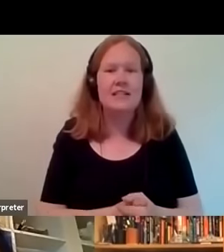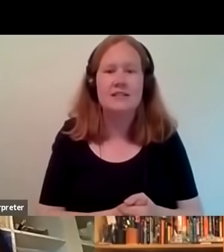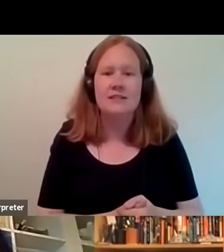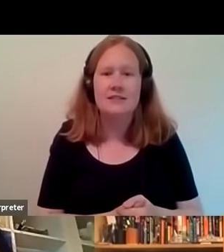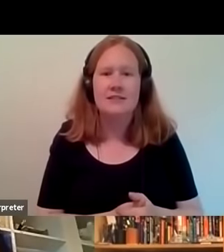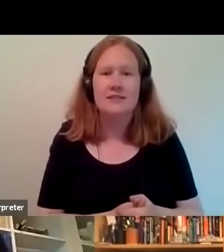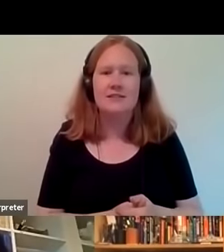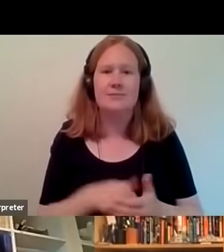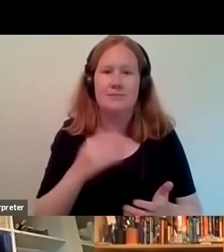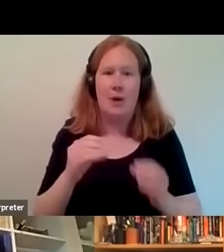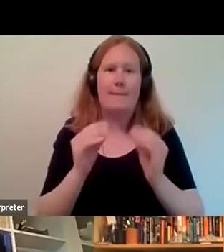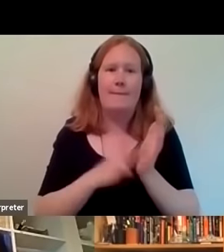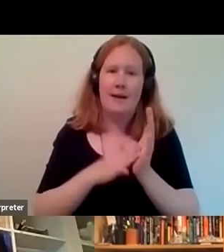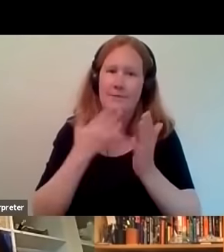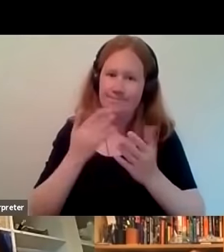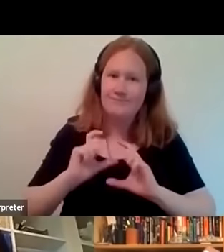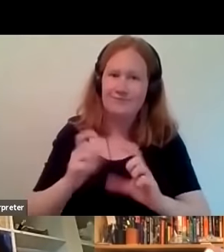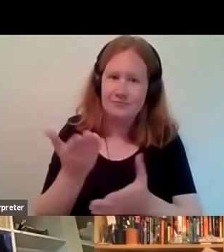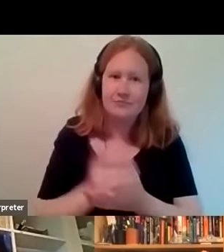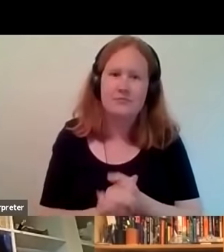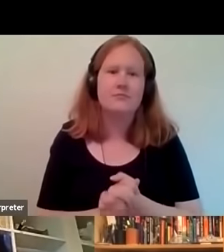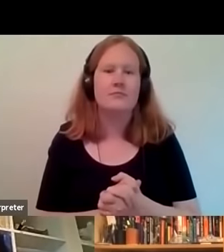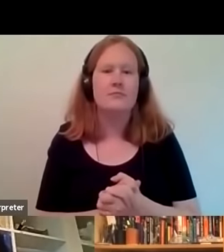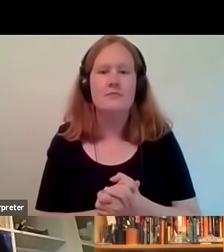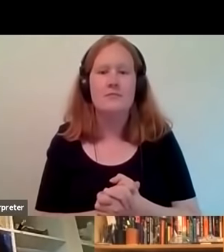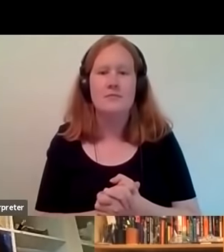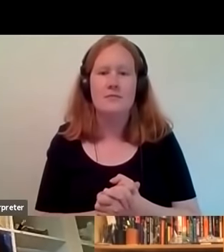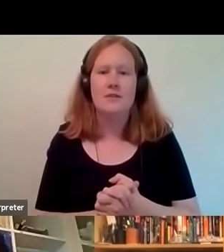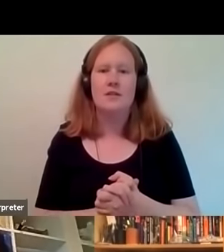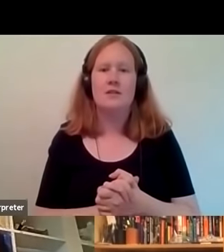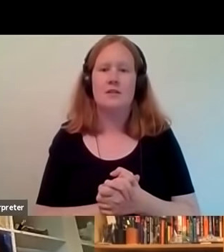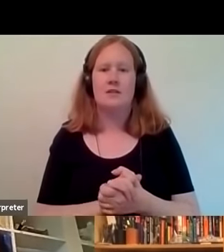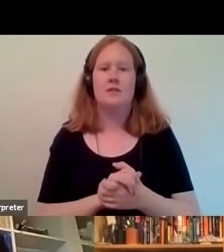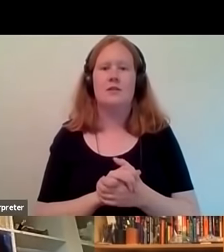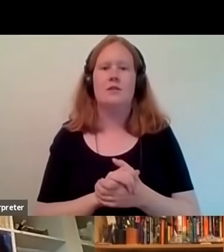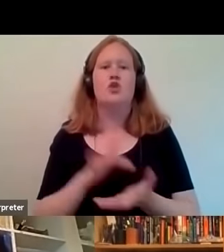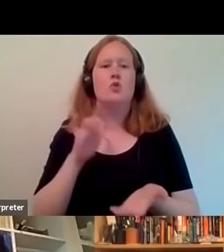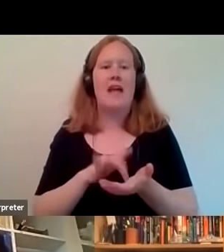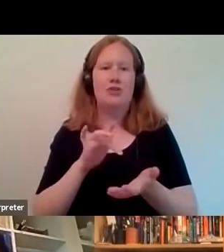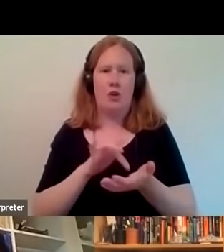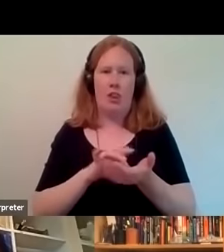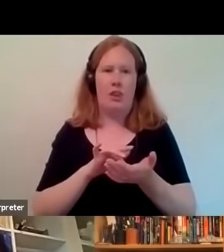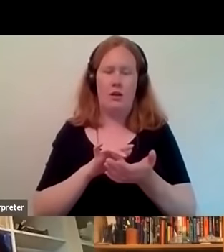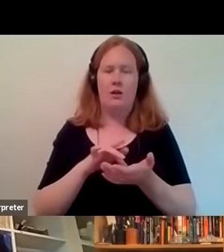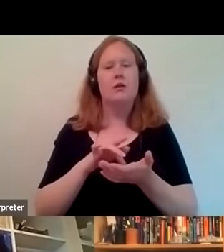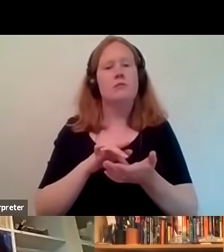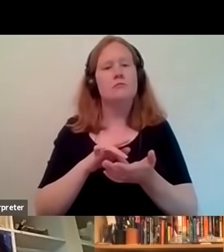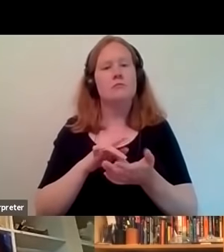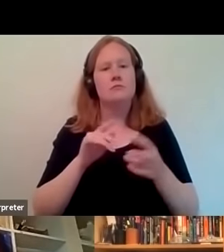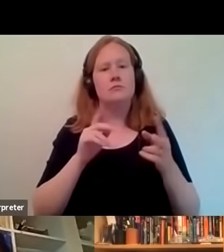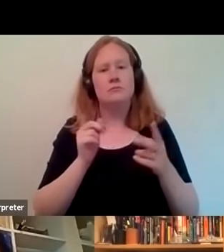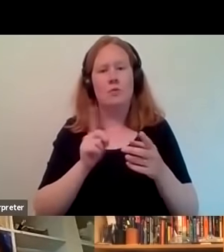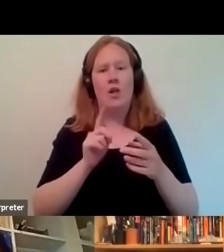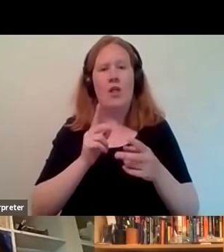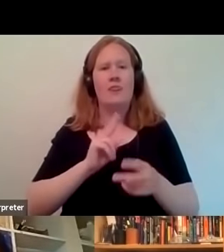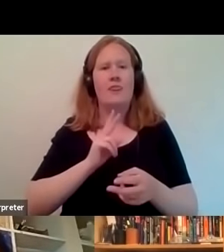please please keep going michael so central to this is is the voices uh and particularly